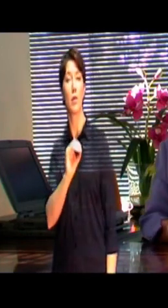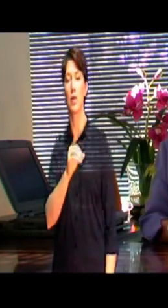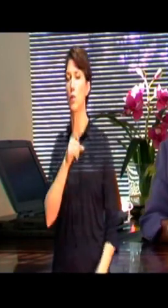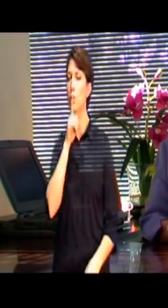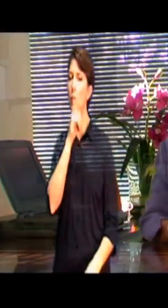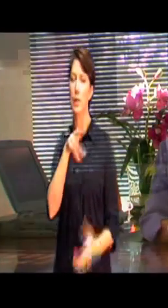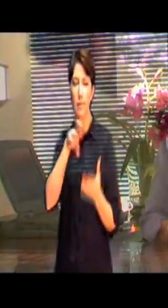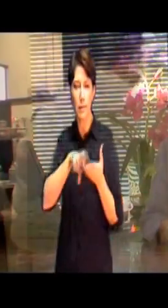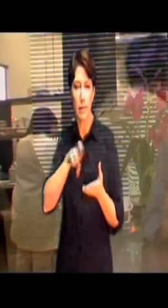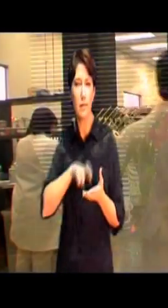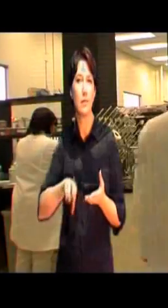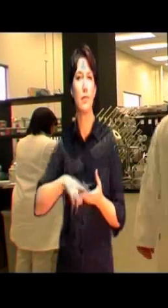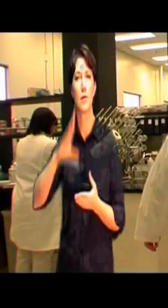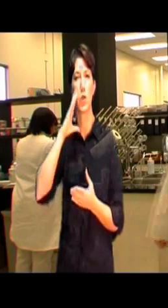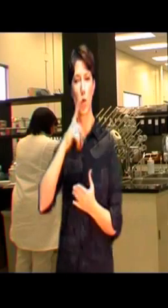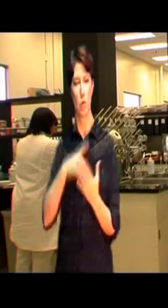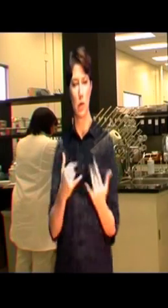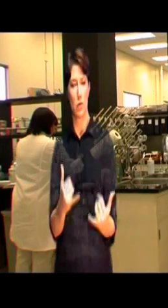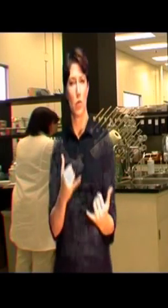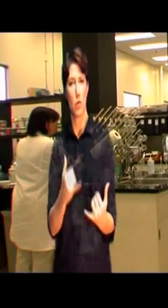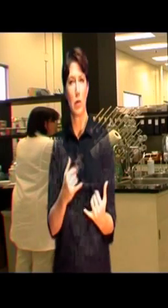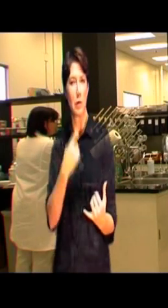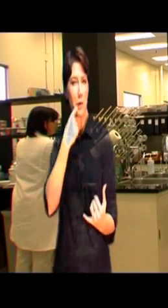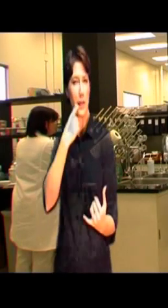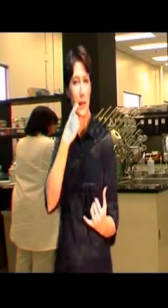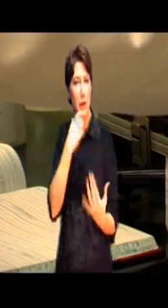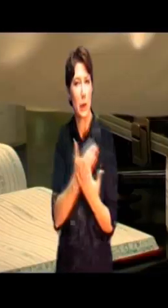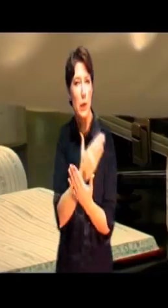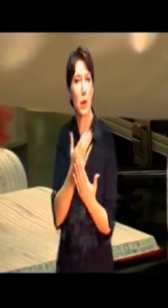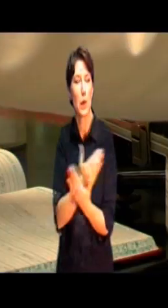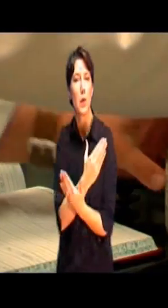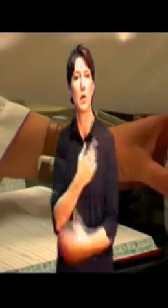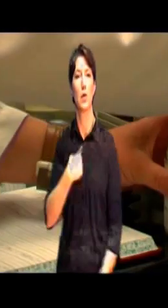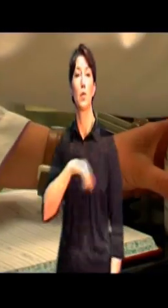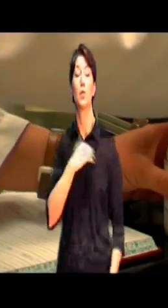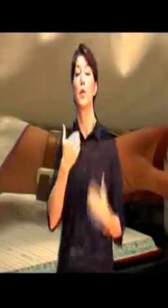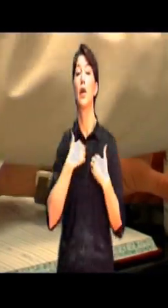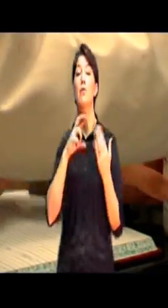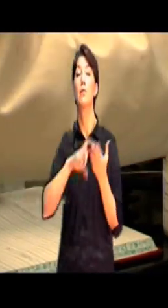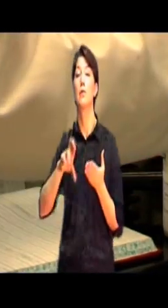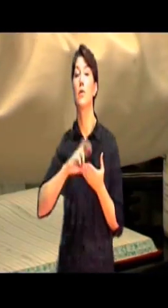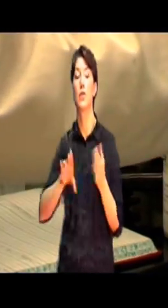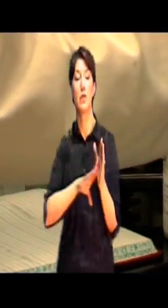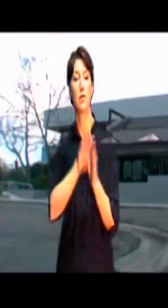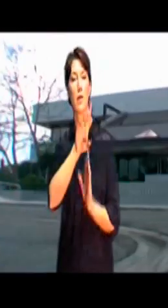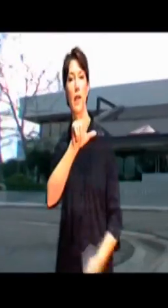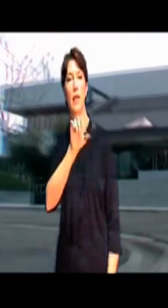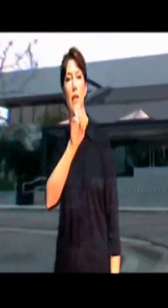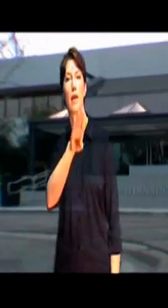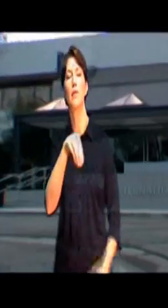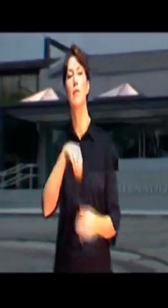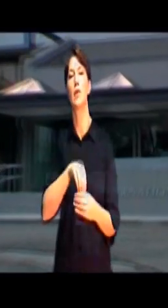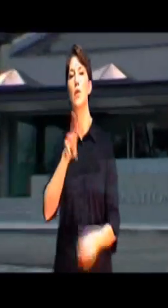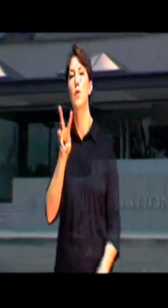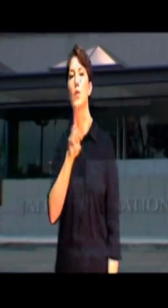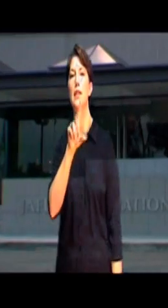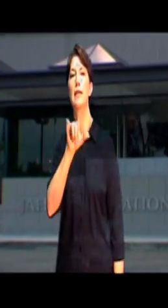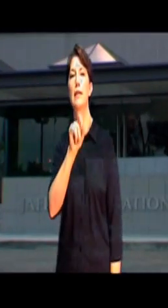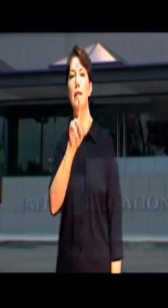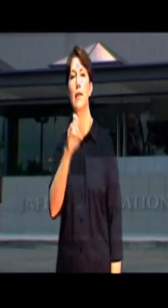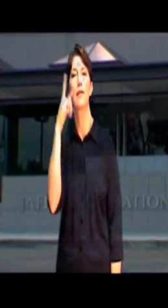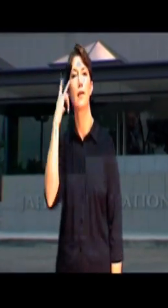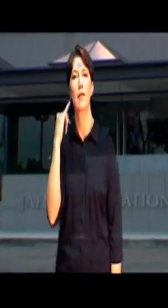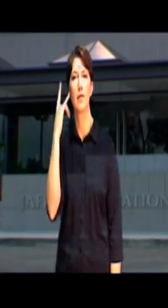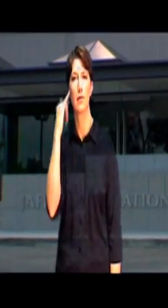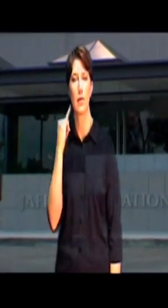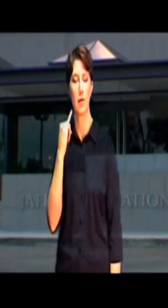state of the art products. We have our own research and development lab right here in Westlake, California. And we have a